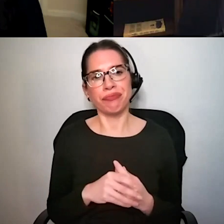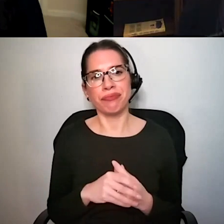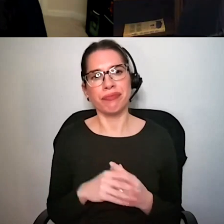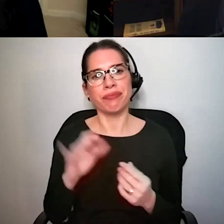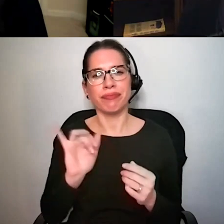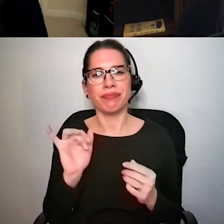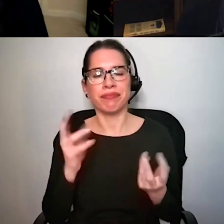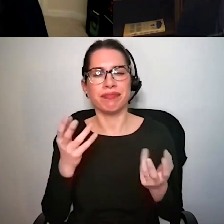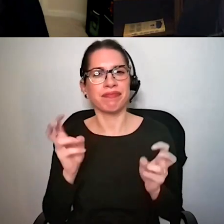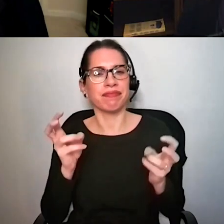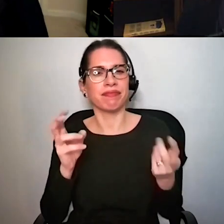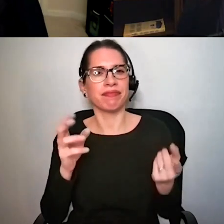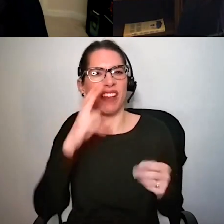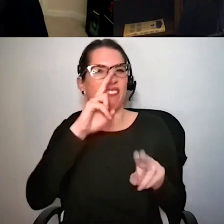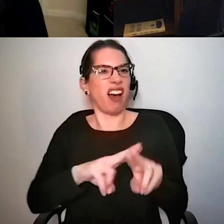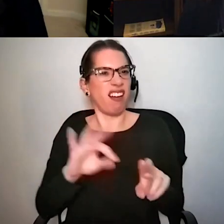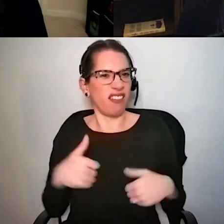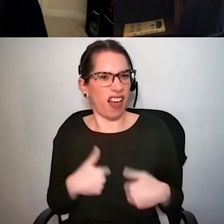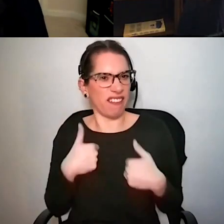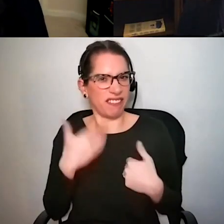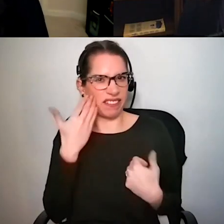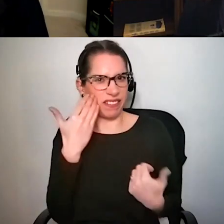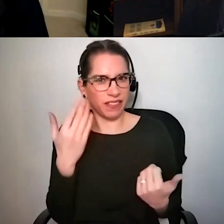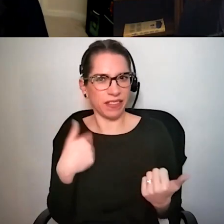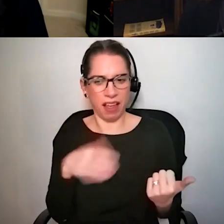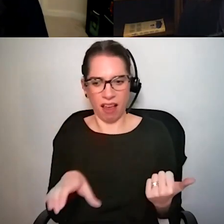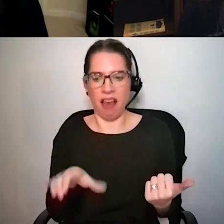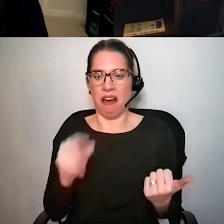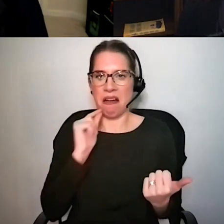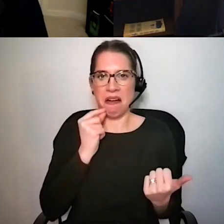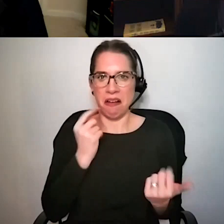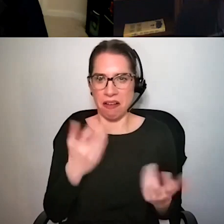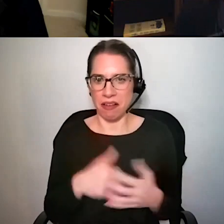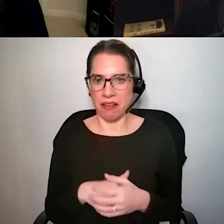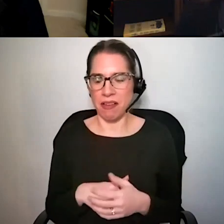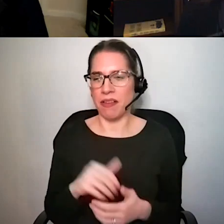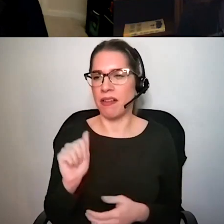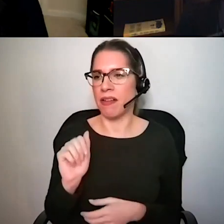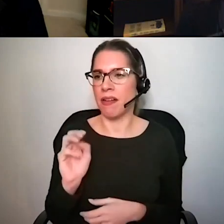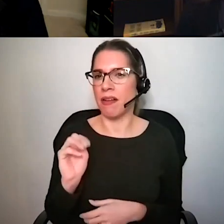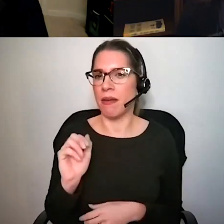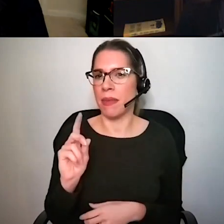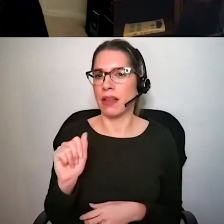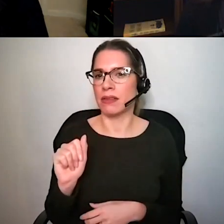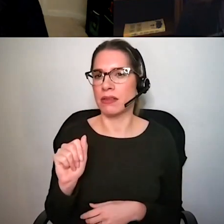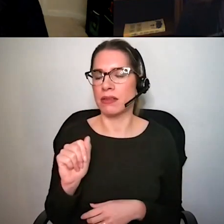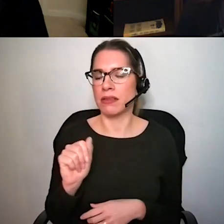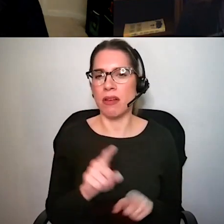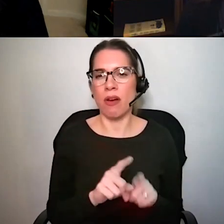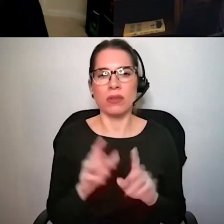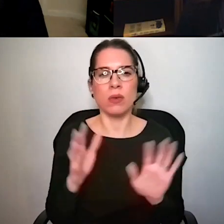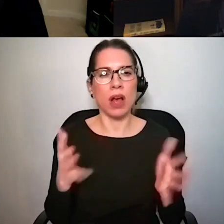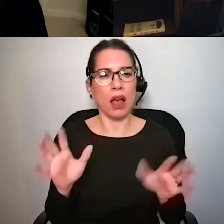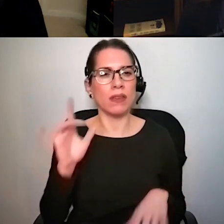fun of life if it were it it also sounds perhaps a little bit like selection bias